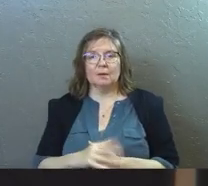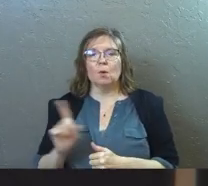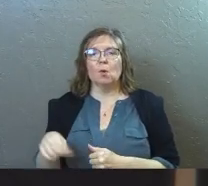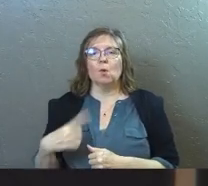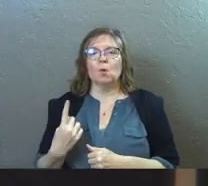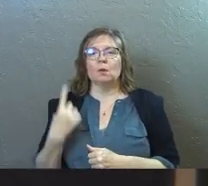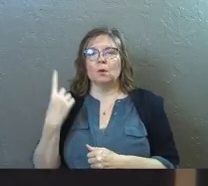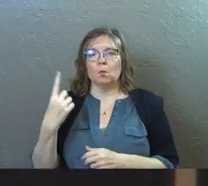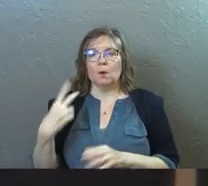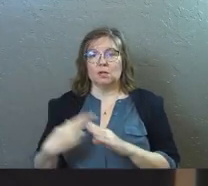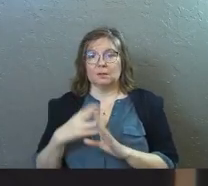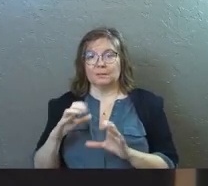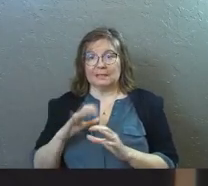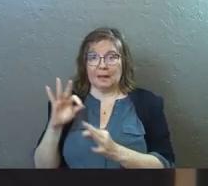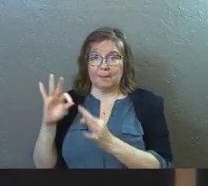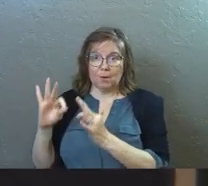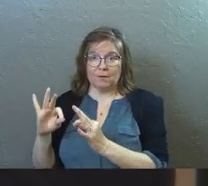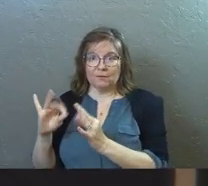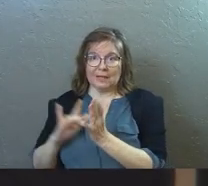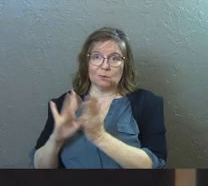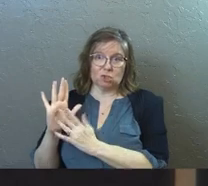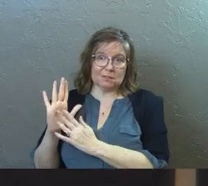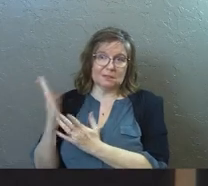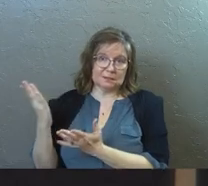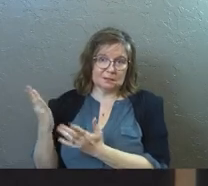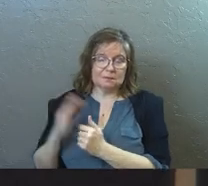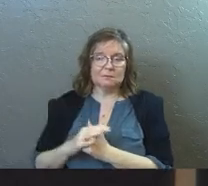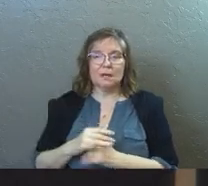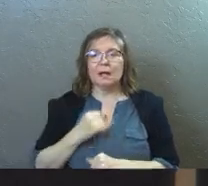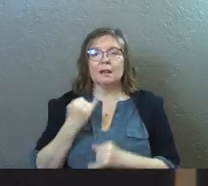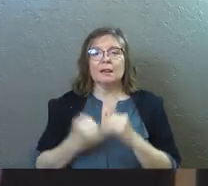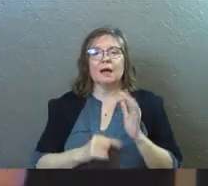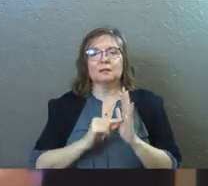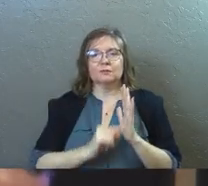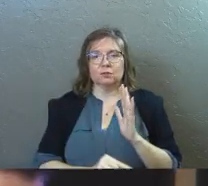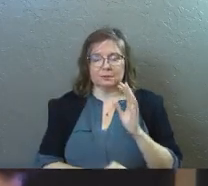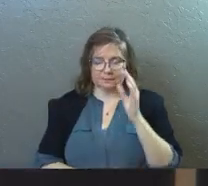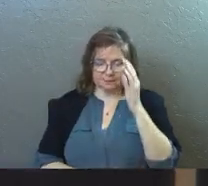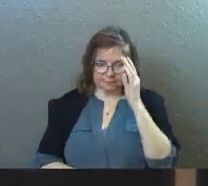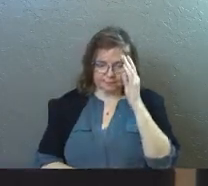Only, only one shepherd did it perfectly. that was Jesus. Last verse.